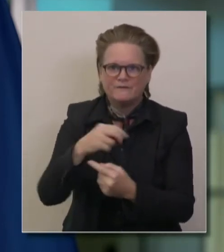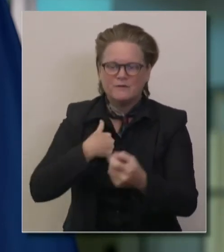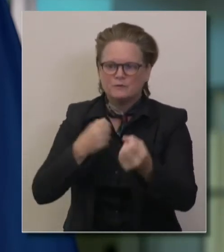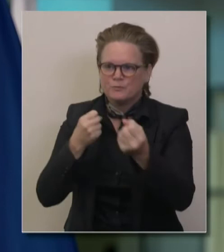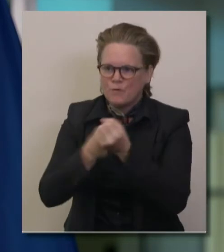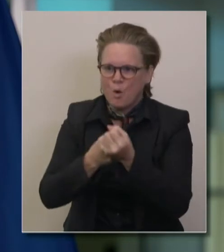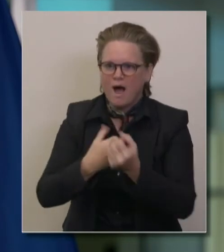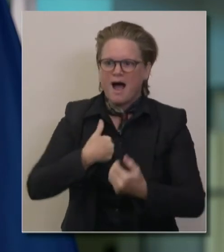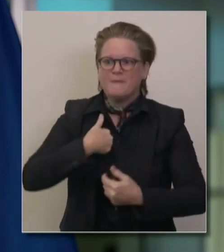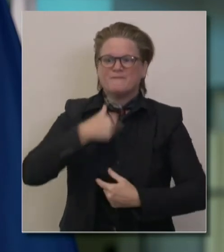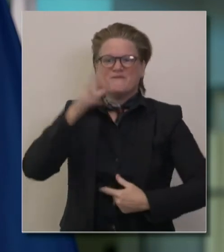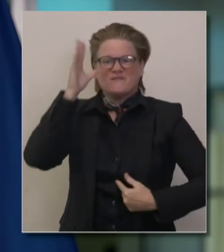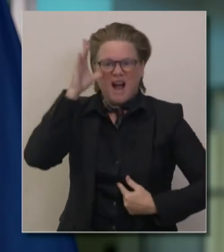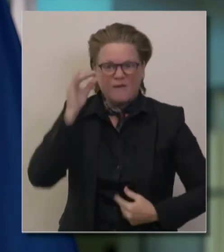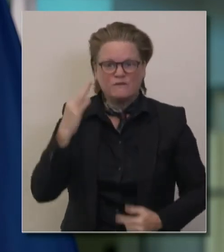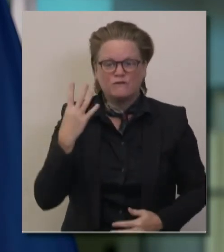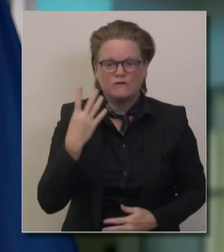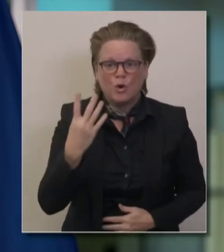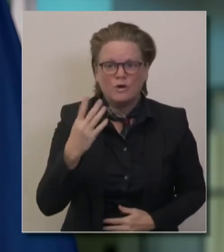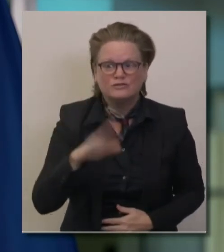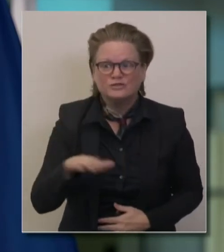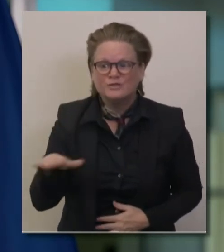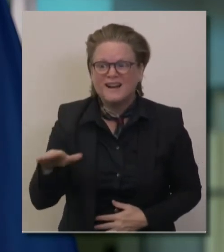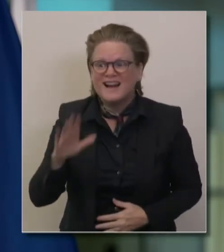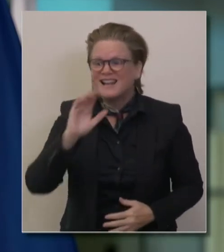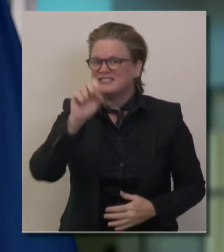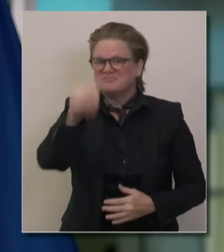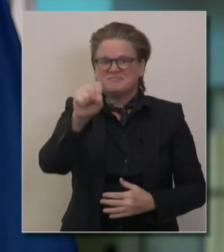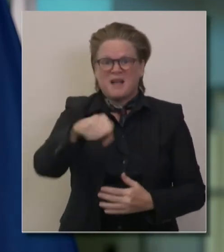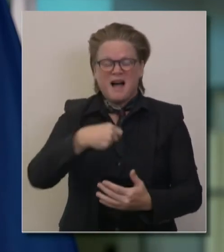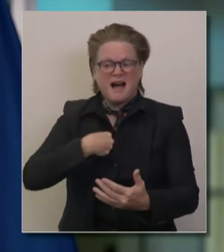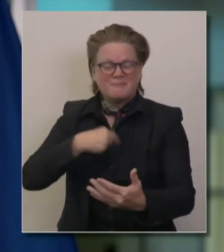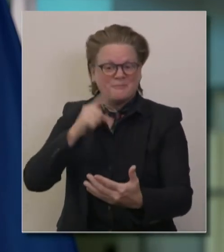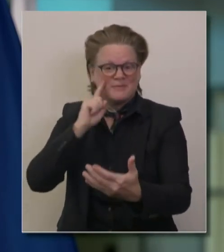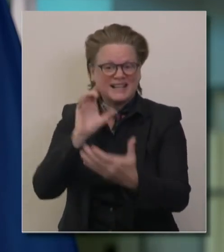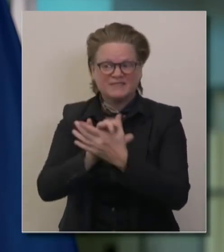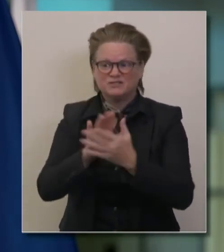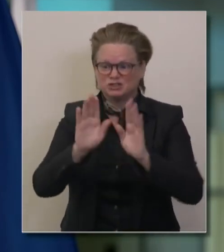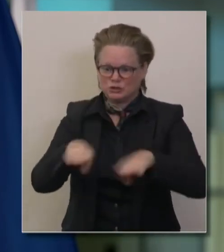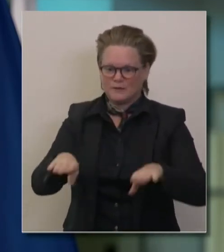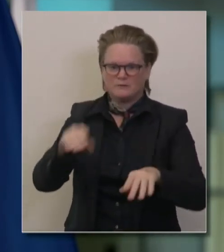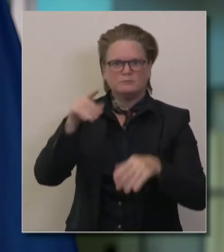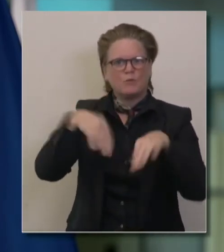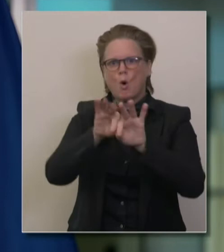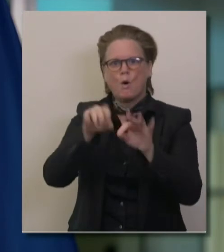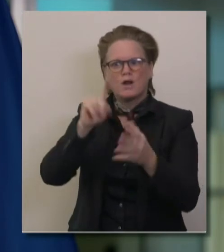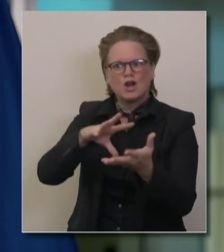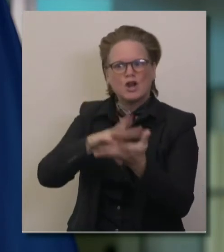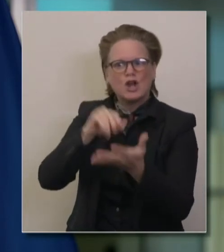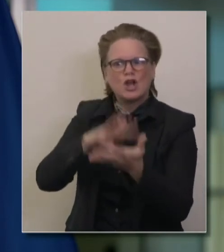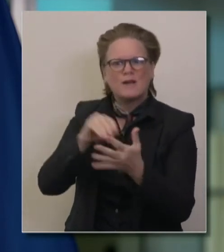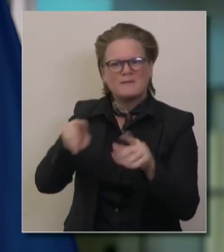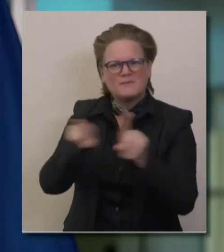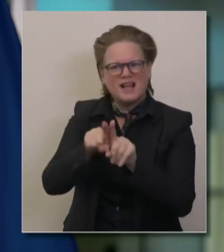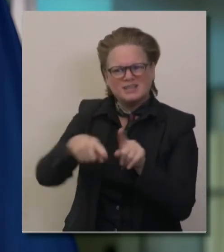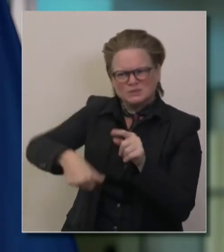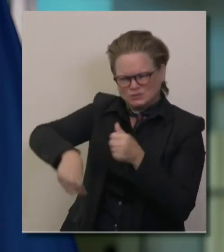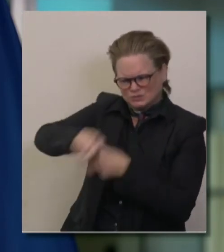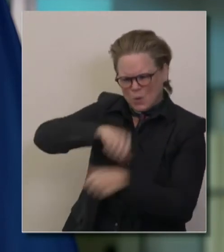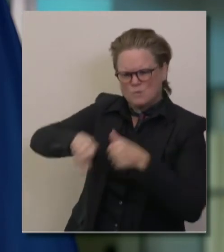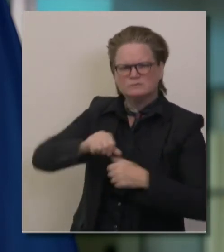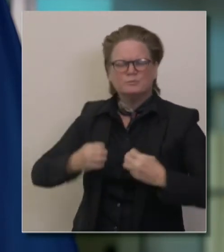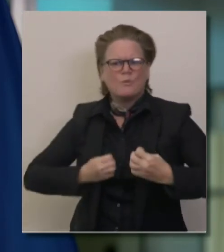of four, as someone that believes in the social-emotional side of learning, to address the concerns and anxieties parents have.